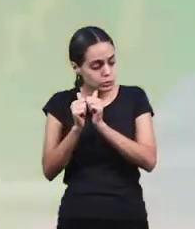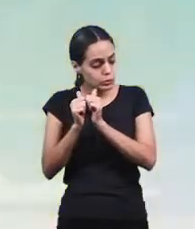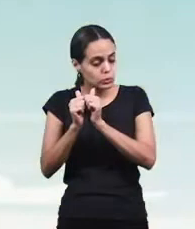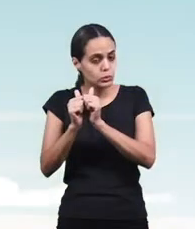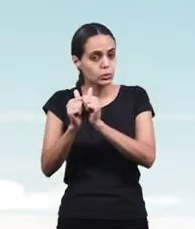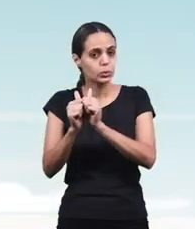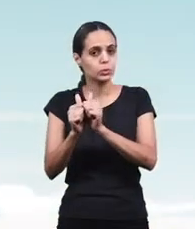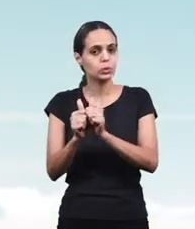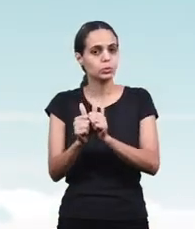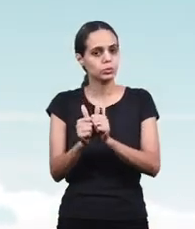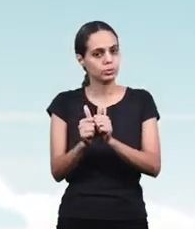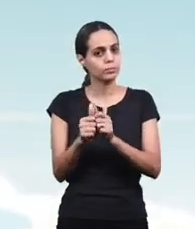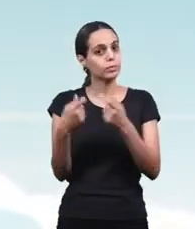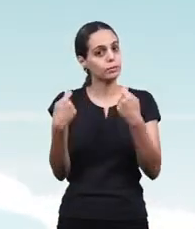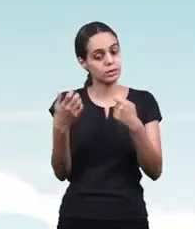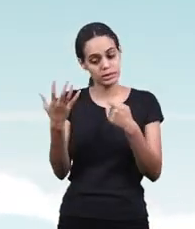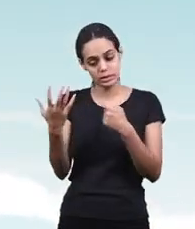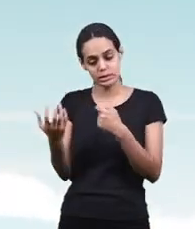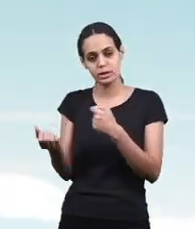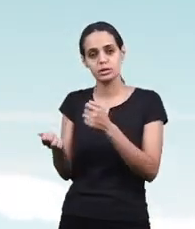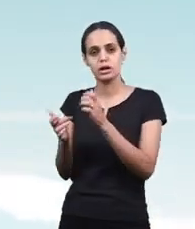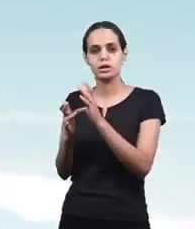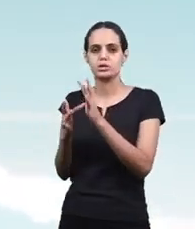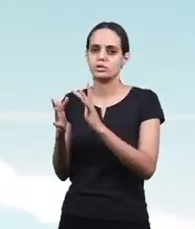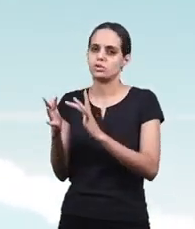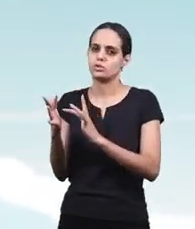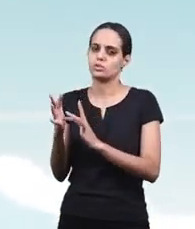cannot see the kingdom of god